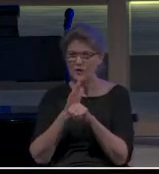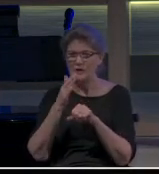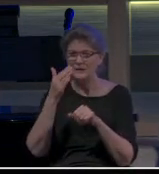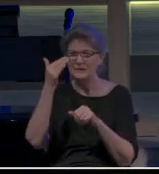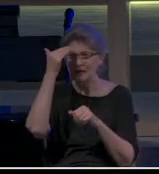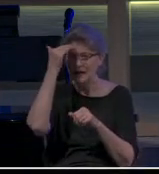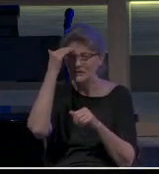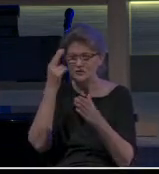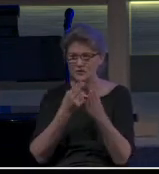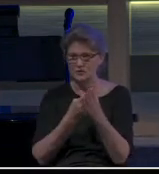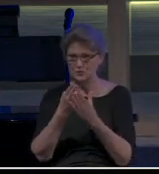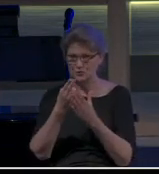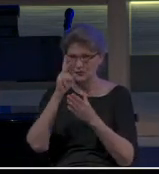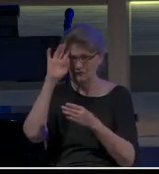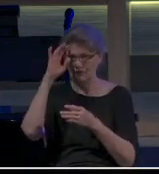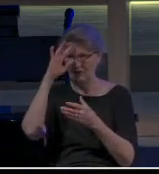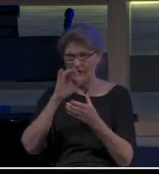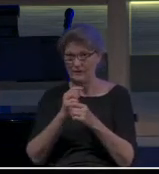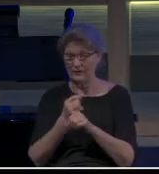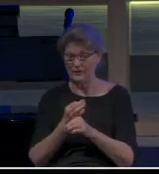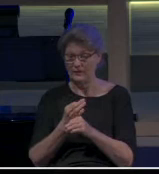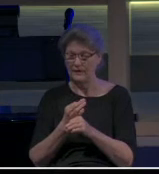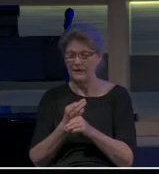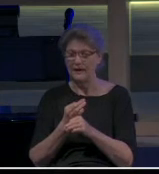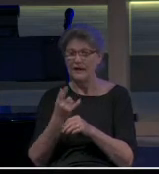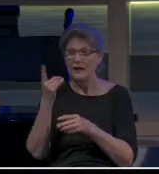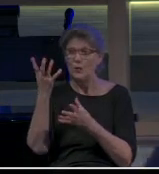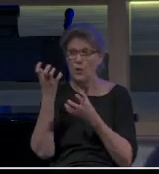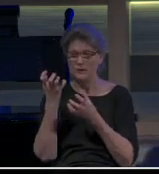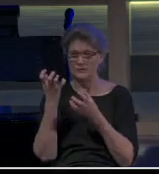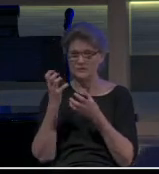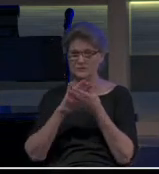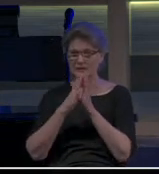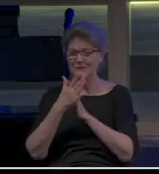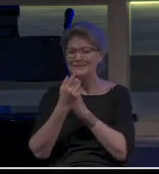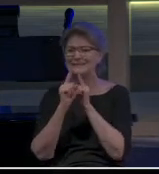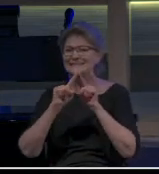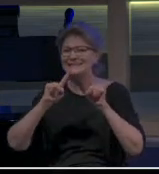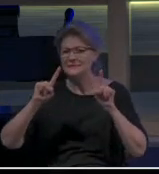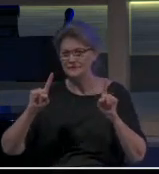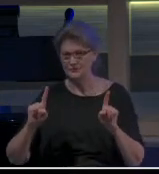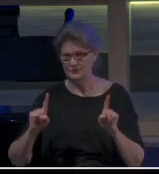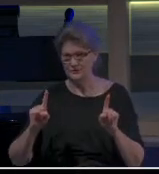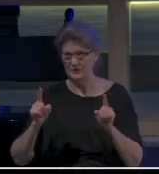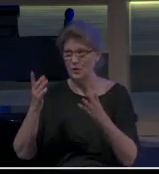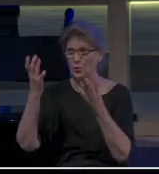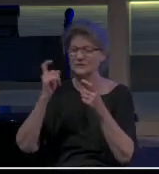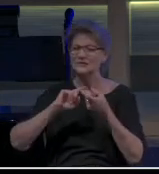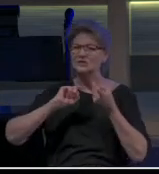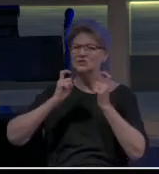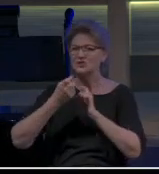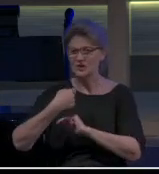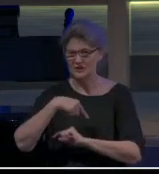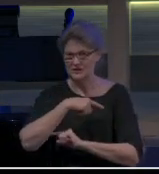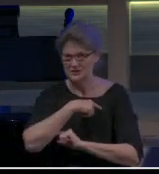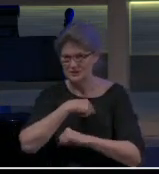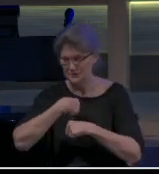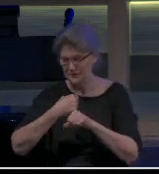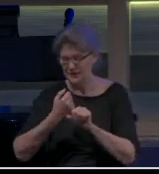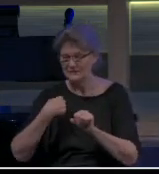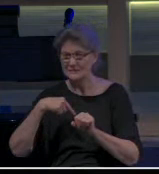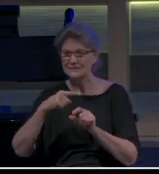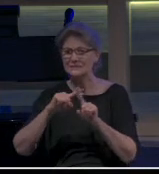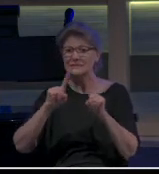truth of our faith. Because he wants us to be different. He wants to change us. He wants us to make us